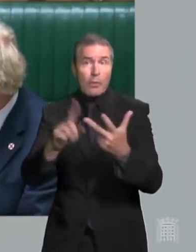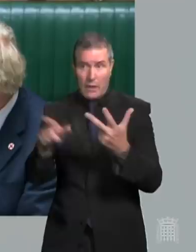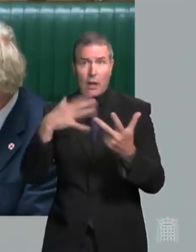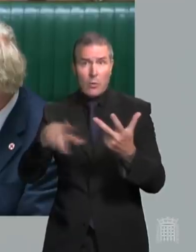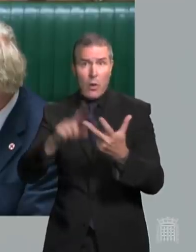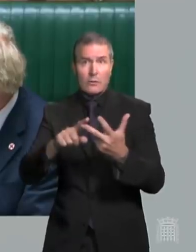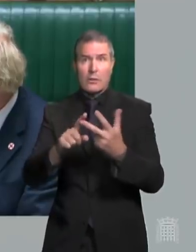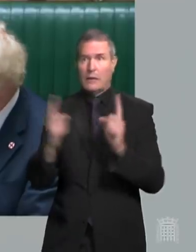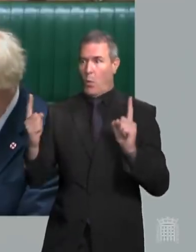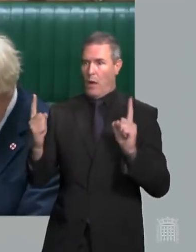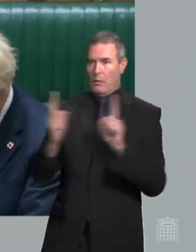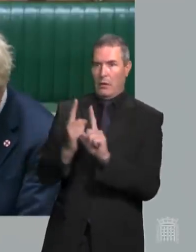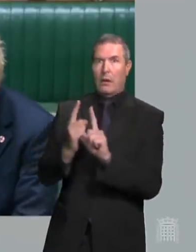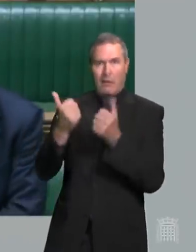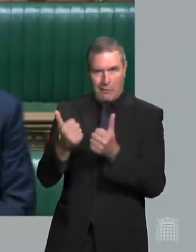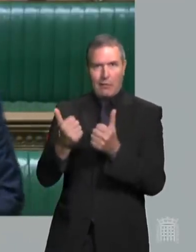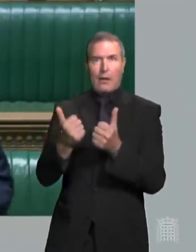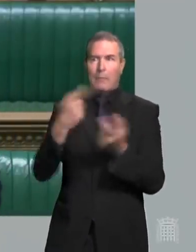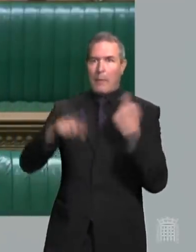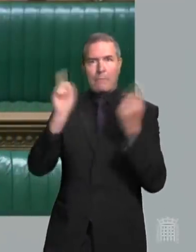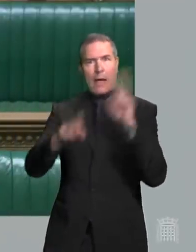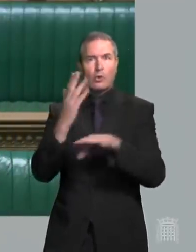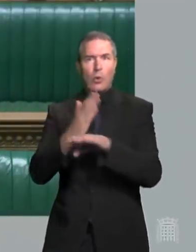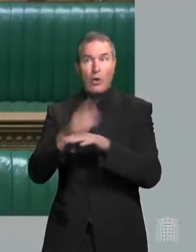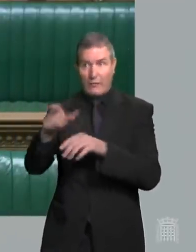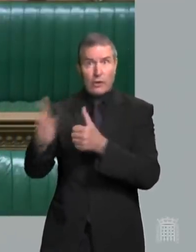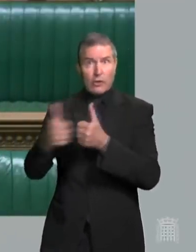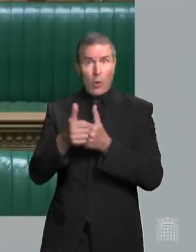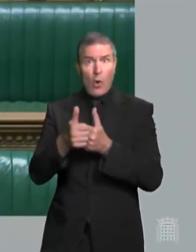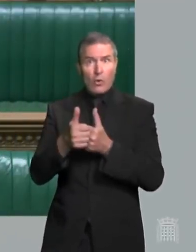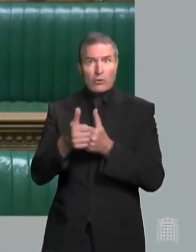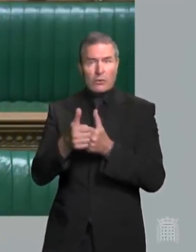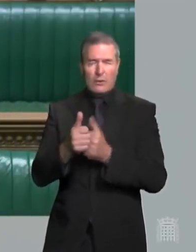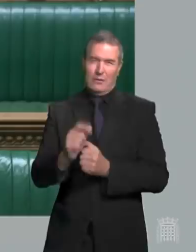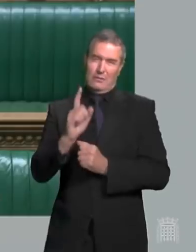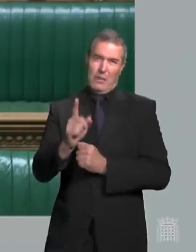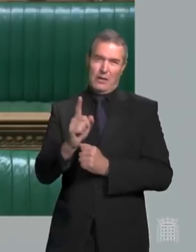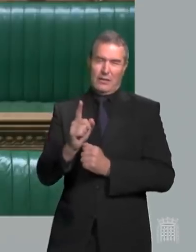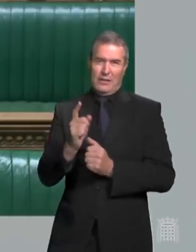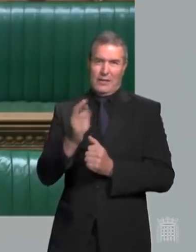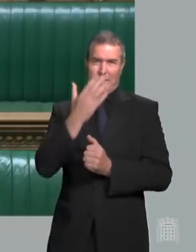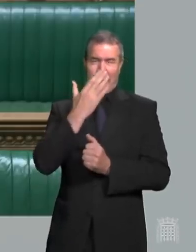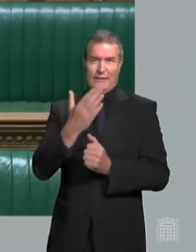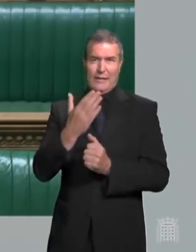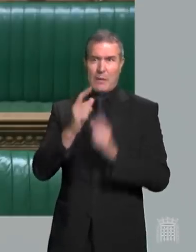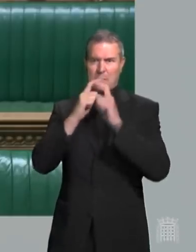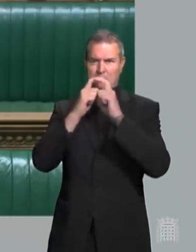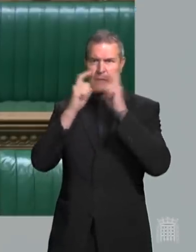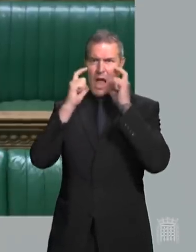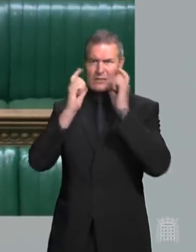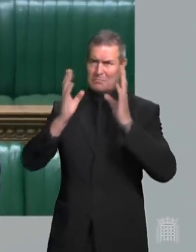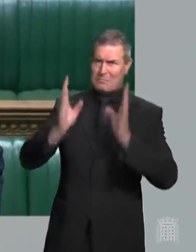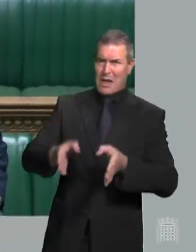one-metre rule, getting people back to work— and it's all about whether the difference between making face masks